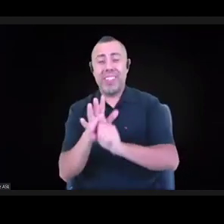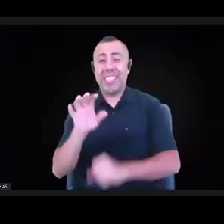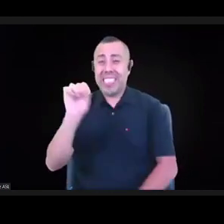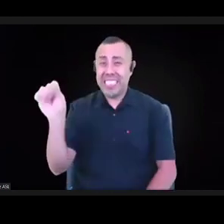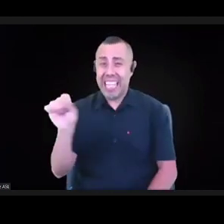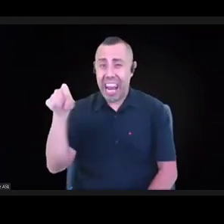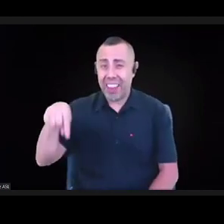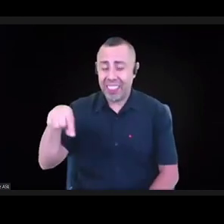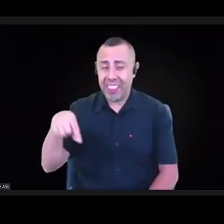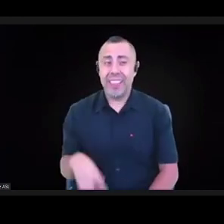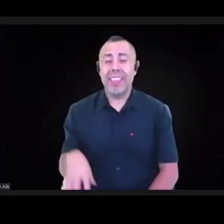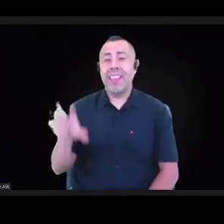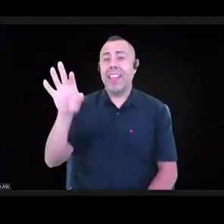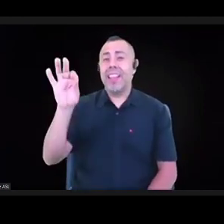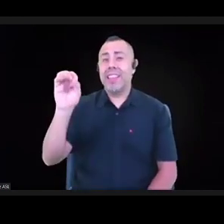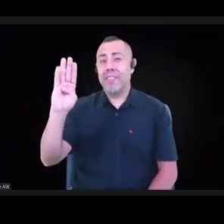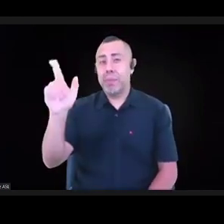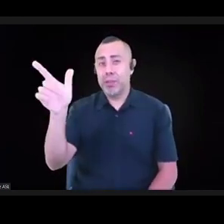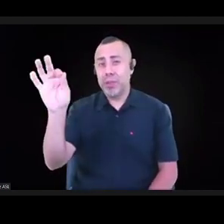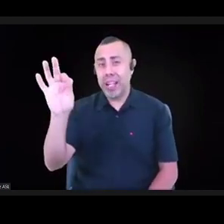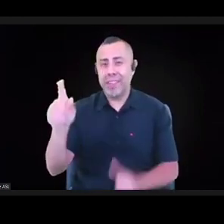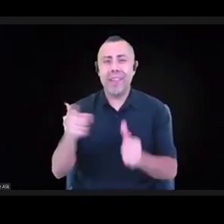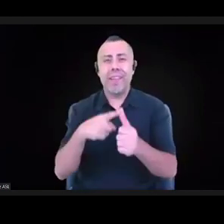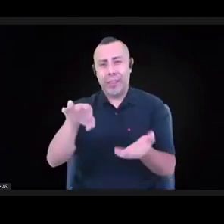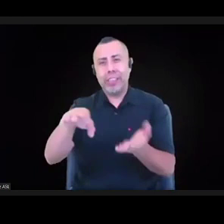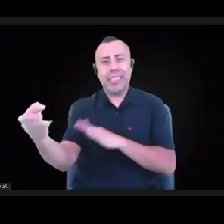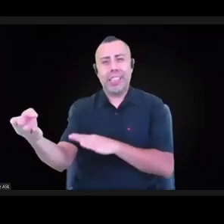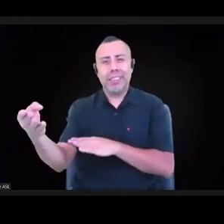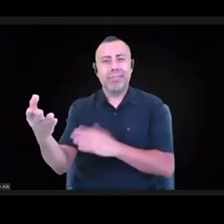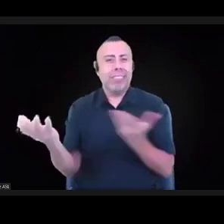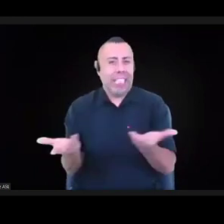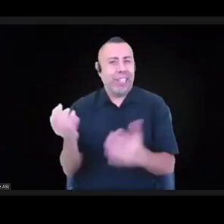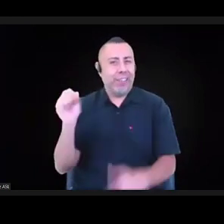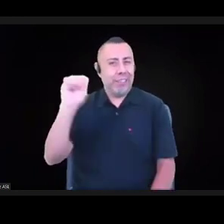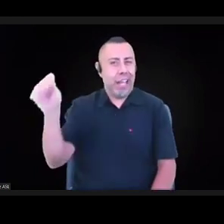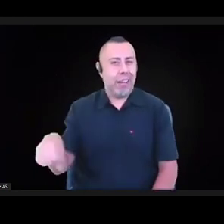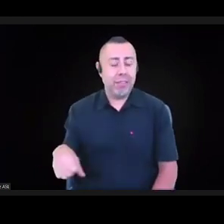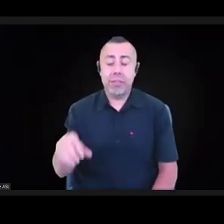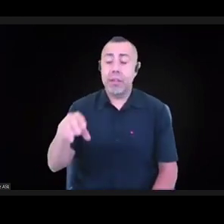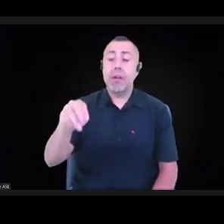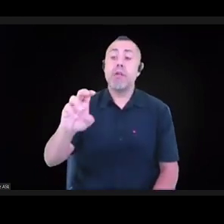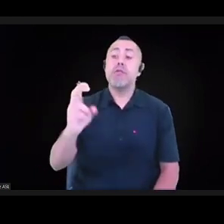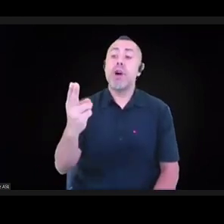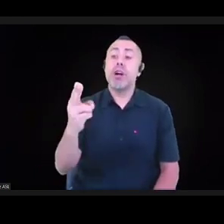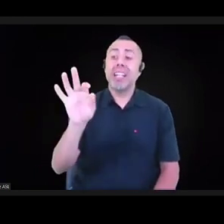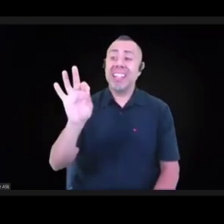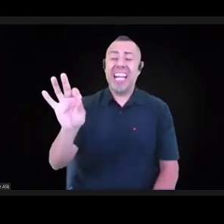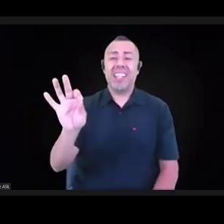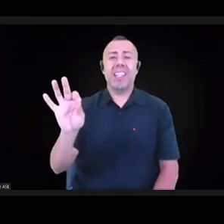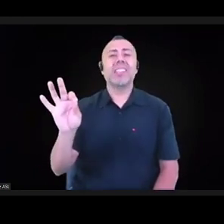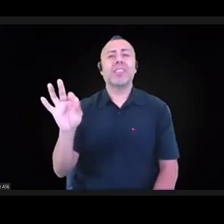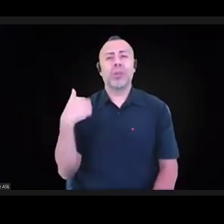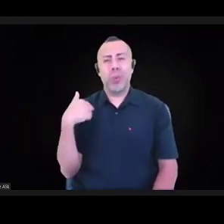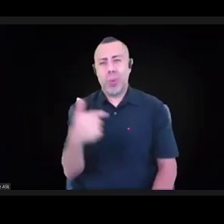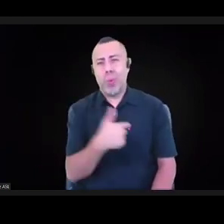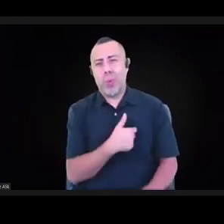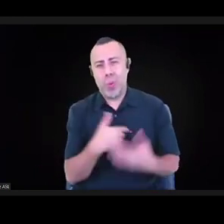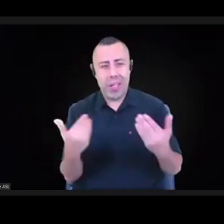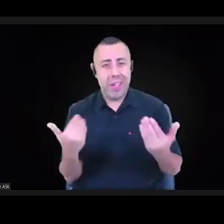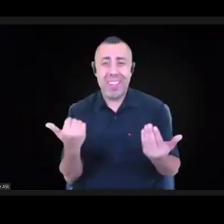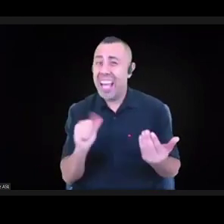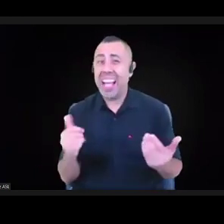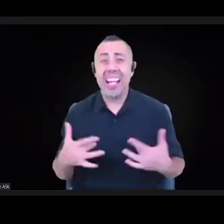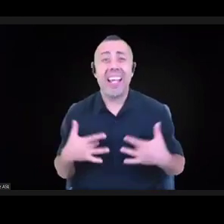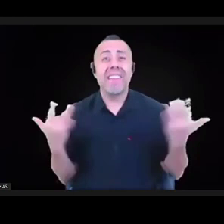was reported in Seattle. By March 9th, we were closing down events over